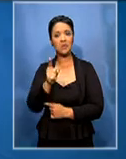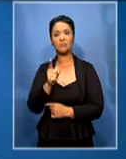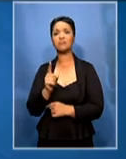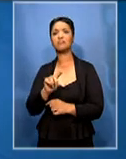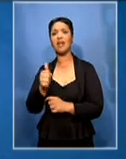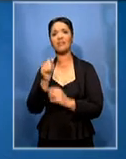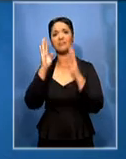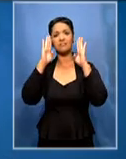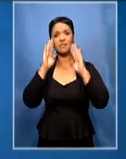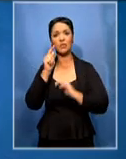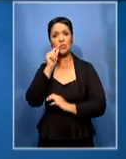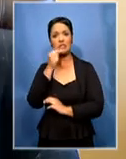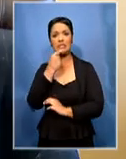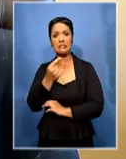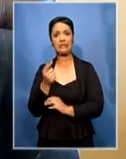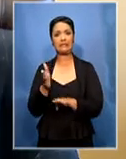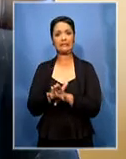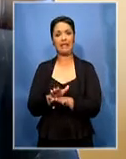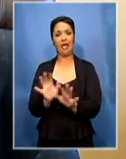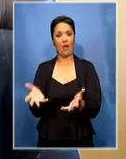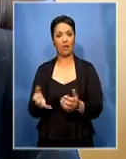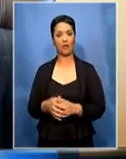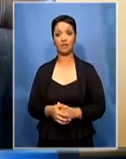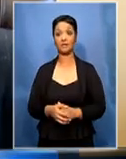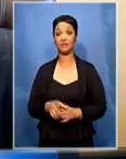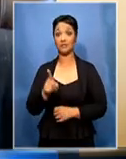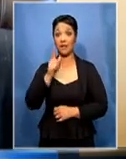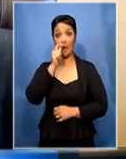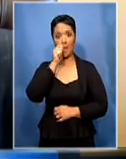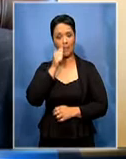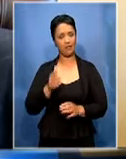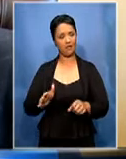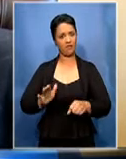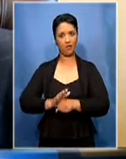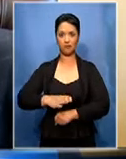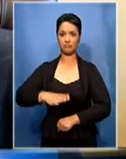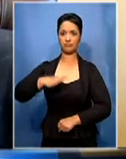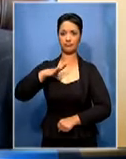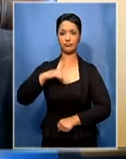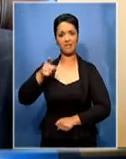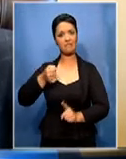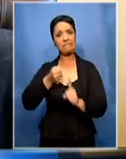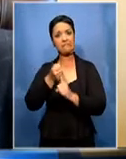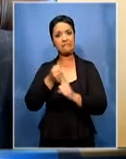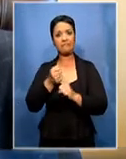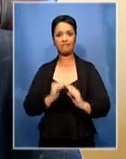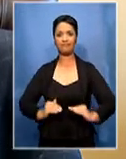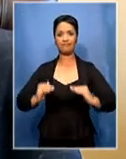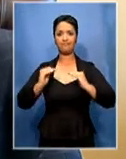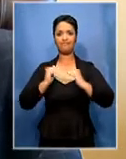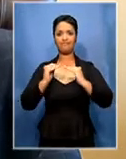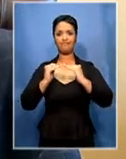to his death. He was a man of immense integrity who always fought for justice. He contributed